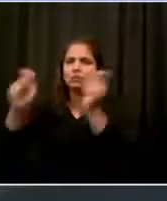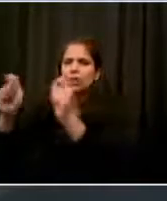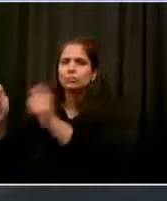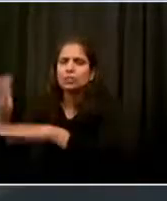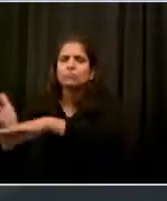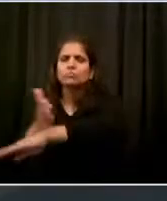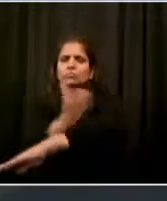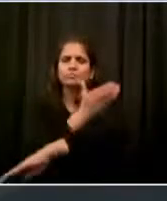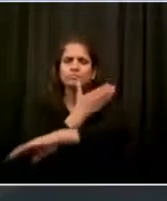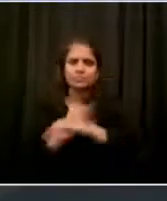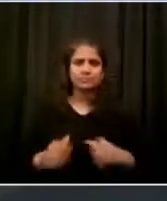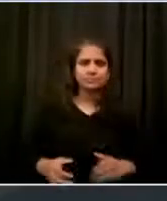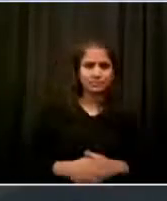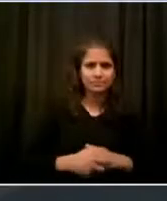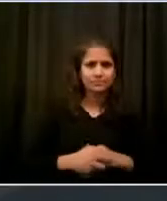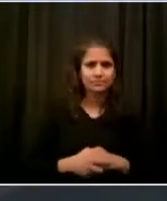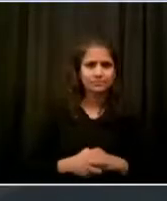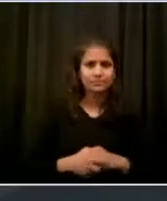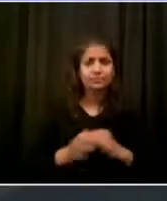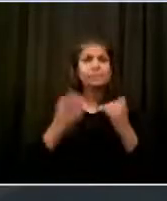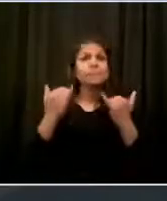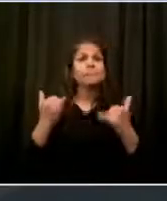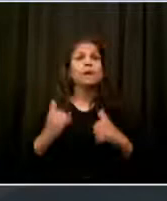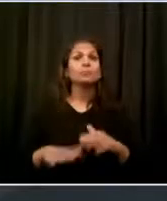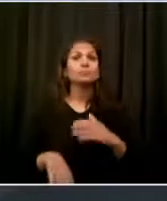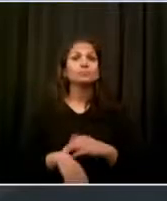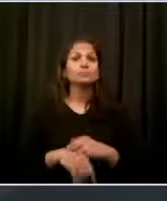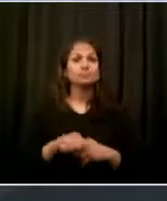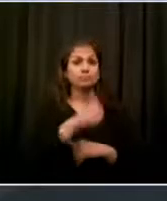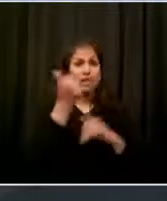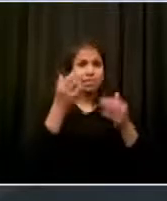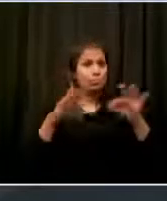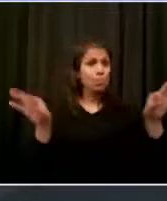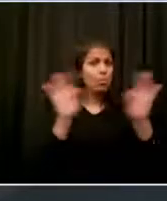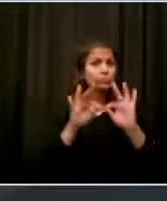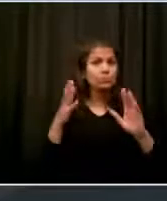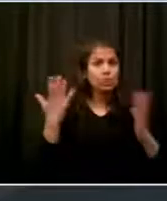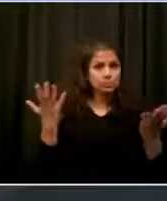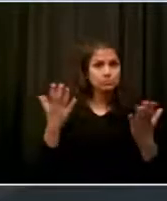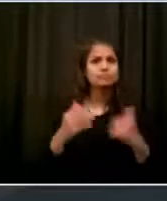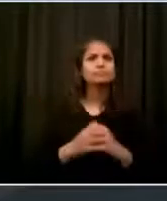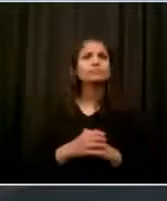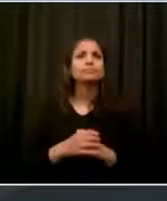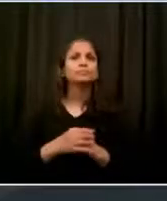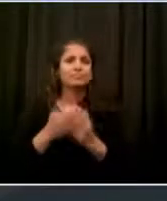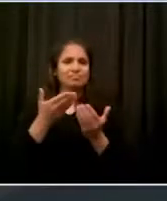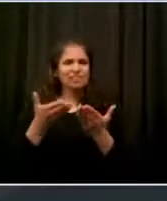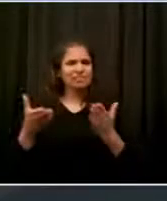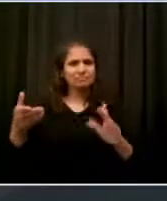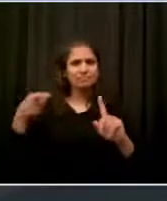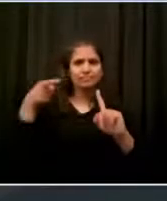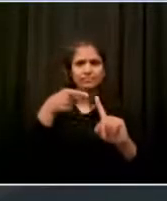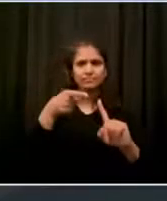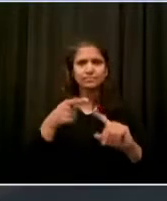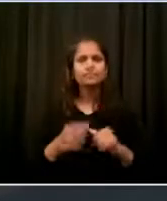emerged from powerful, moving, thoughtful conversation on Sunday at Gracie Mansion.